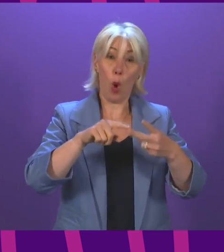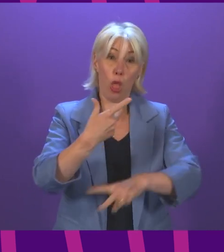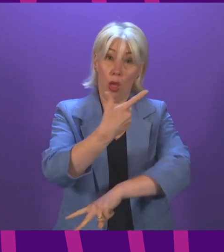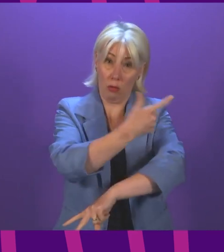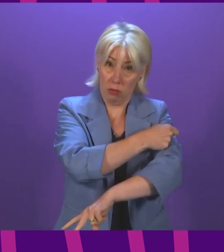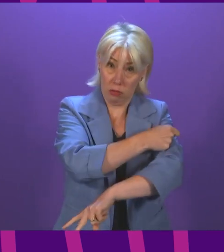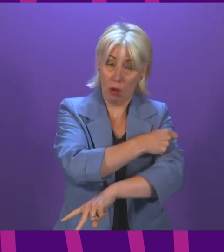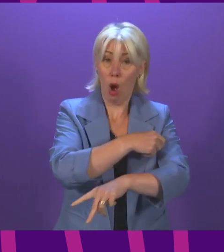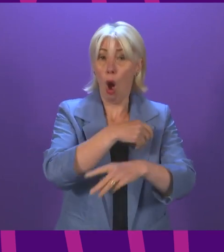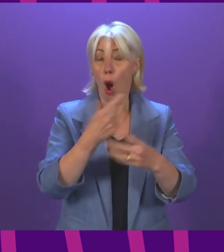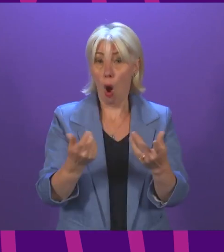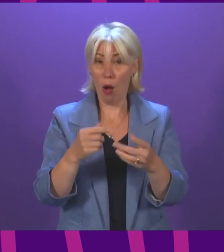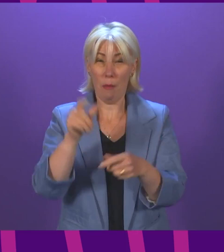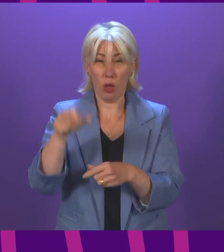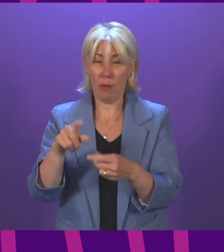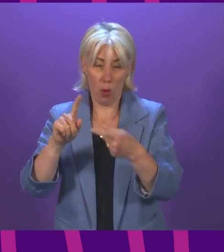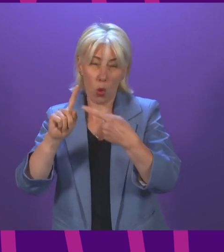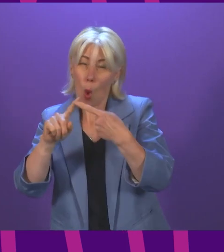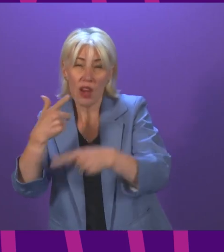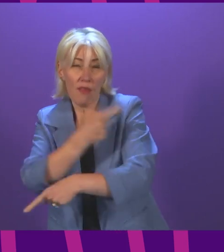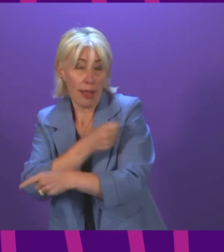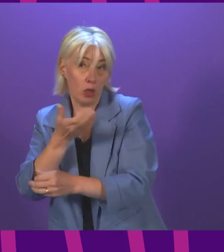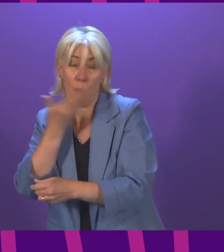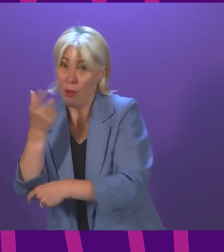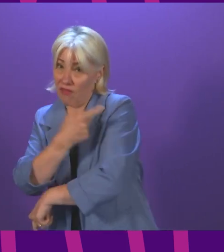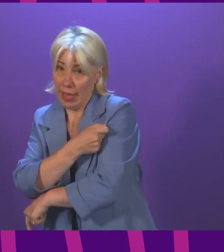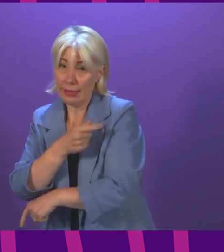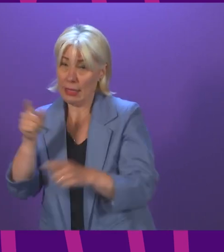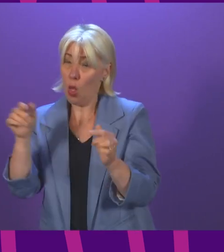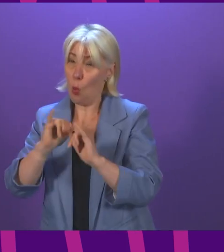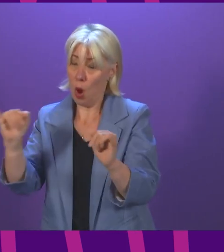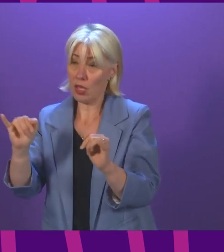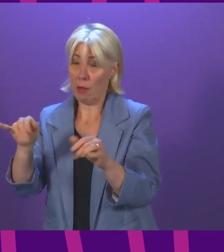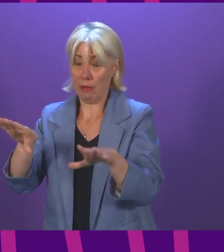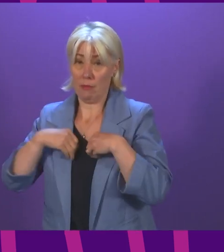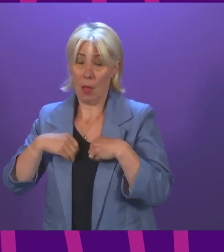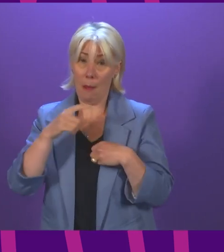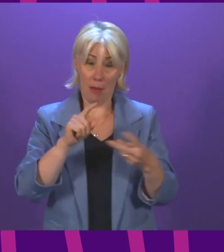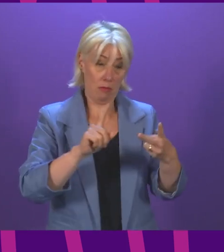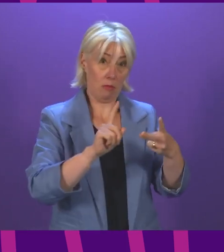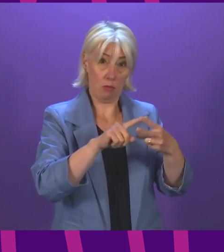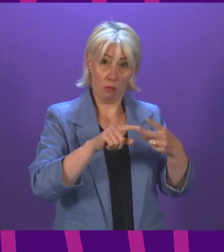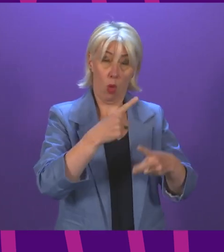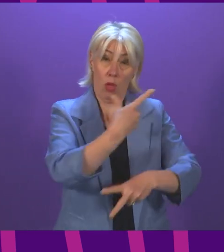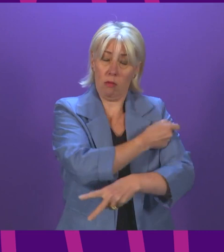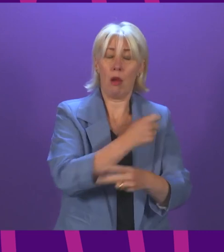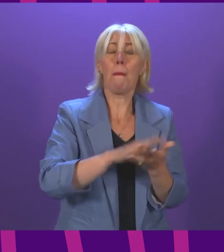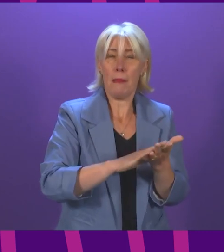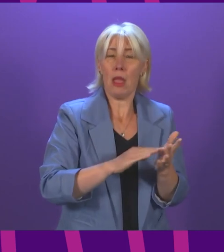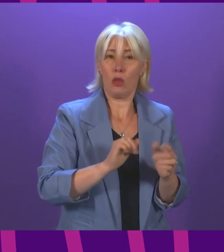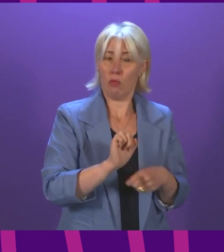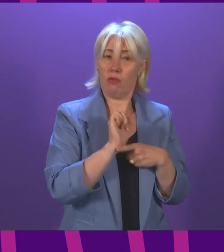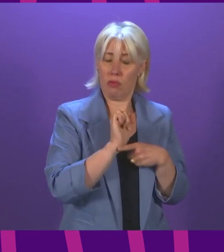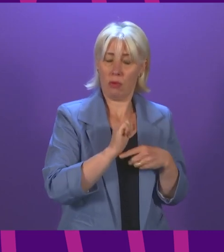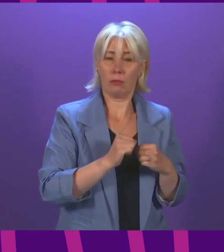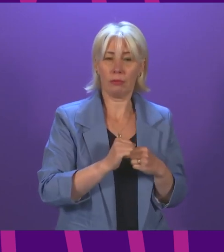partially or indeed unvaccinated people, demonstrating the protection that is offered by vaccination. I think many members know